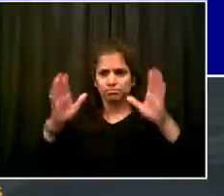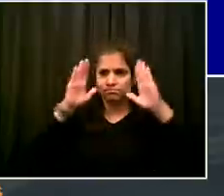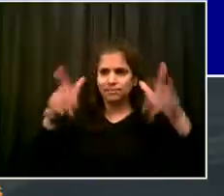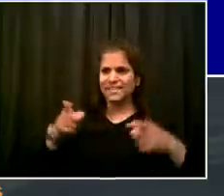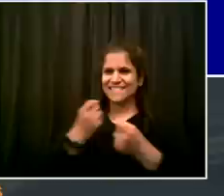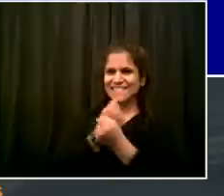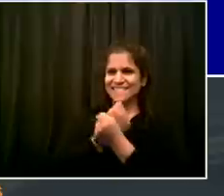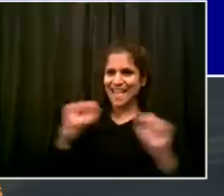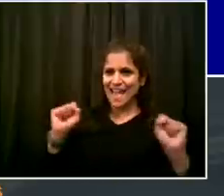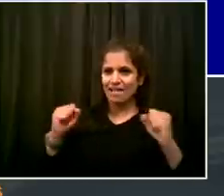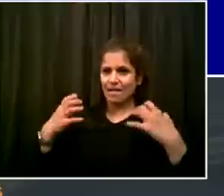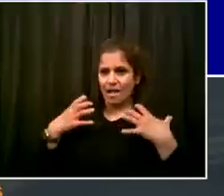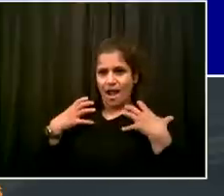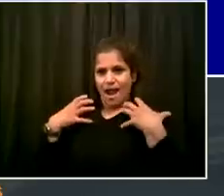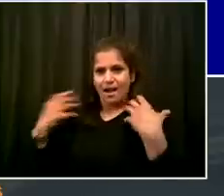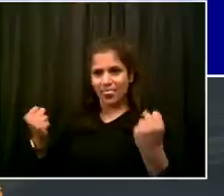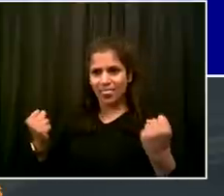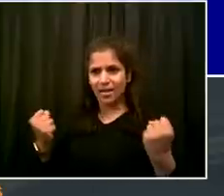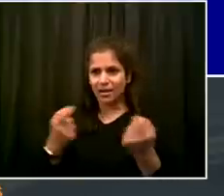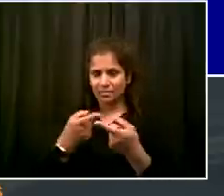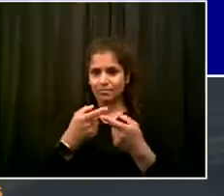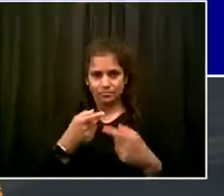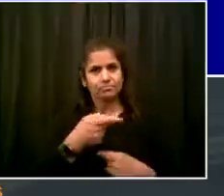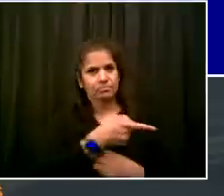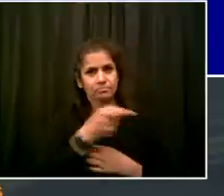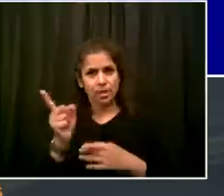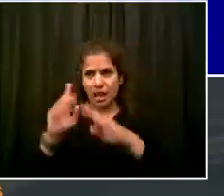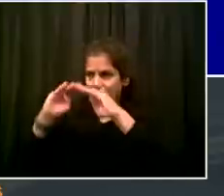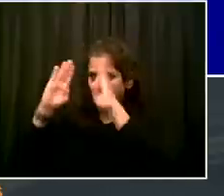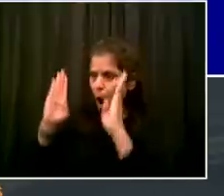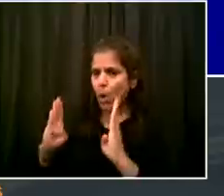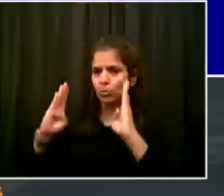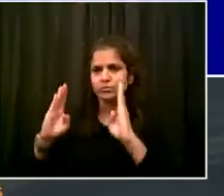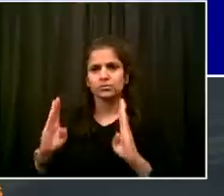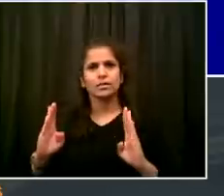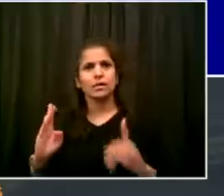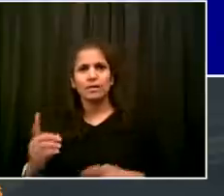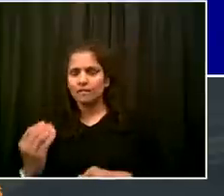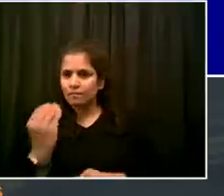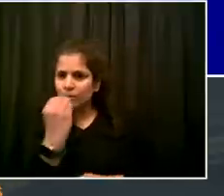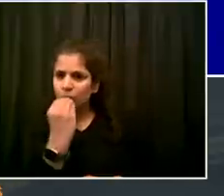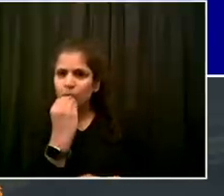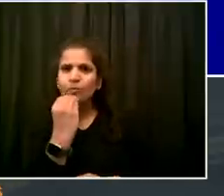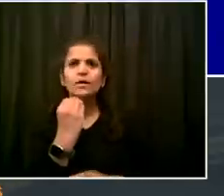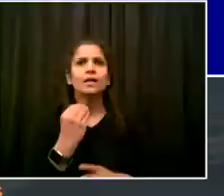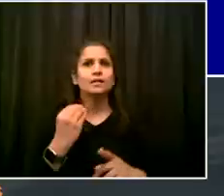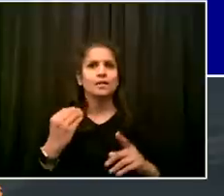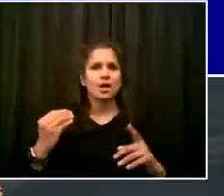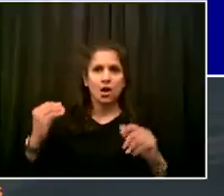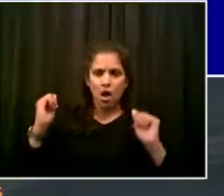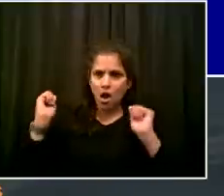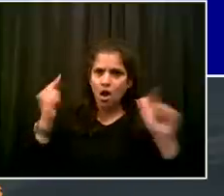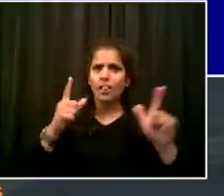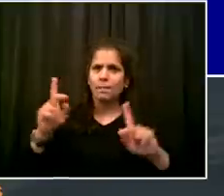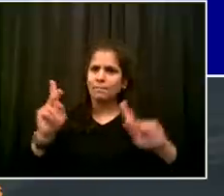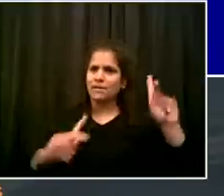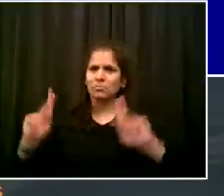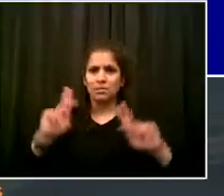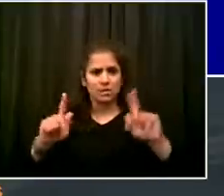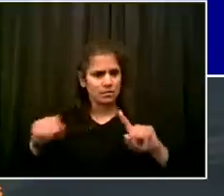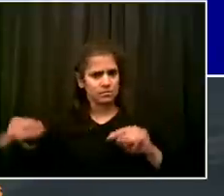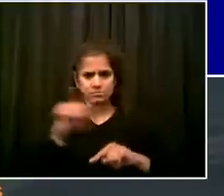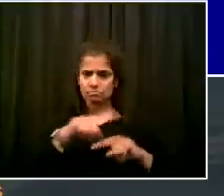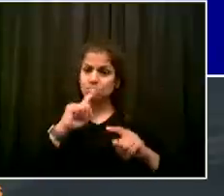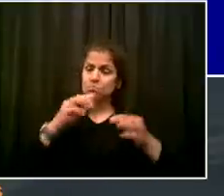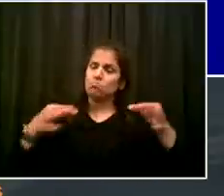and keep a roof over your head. These are the basics. These are the things that people care about the most. These are the things that parents think about in terms